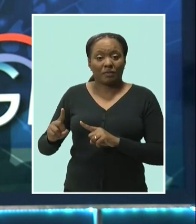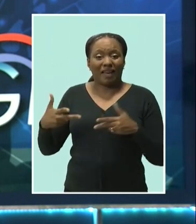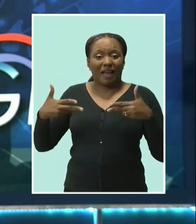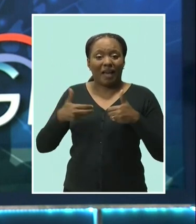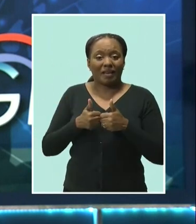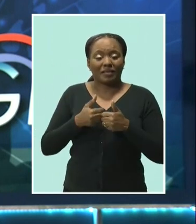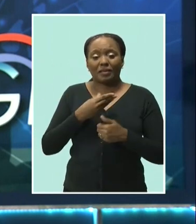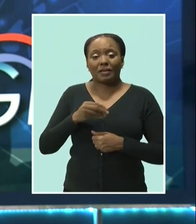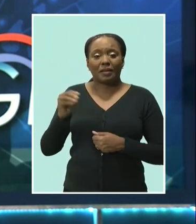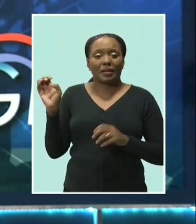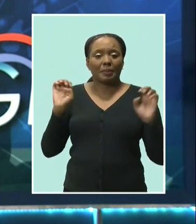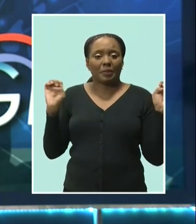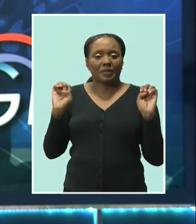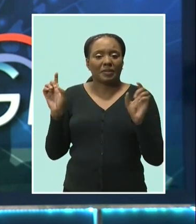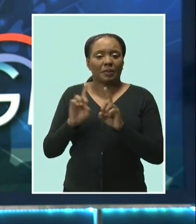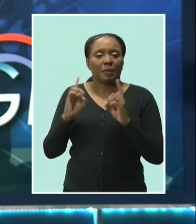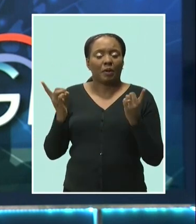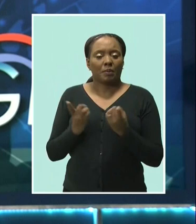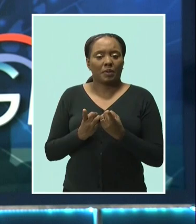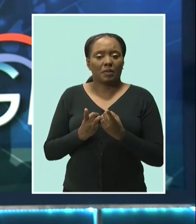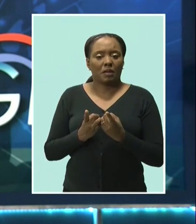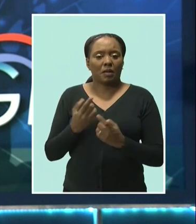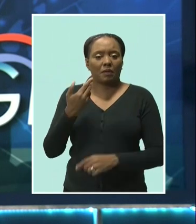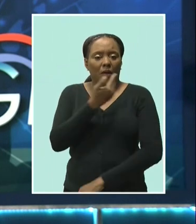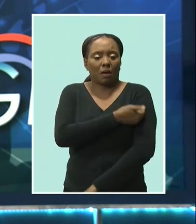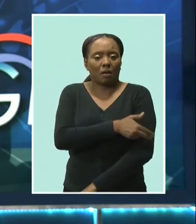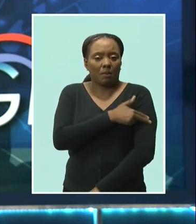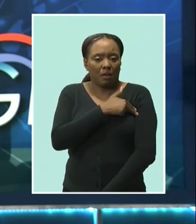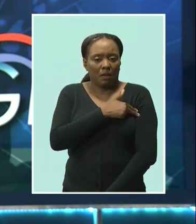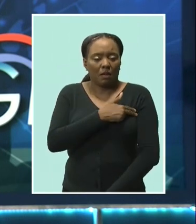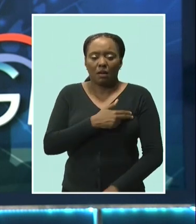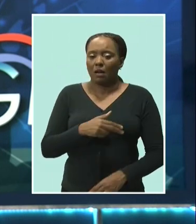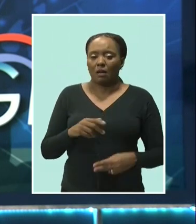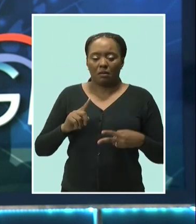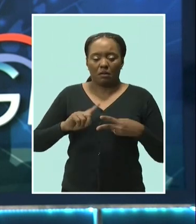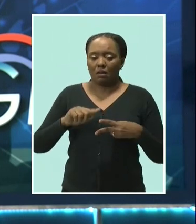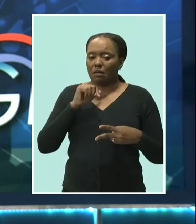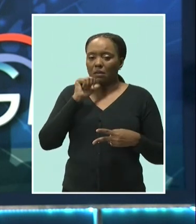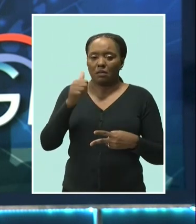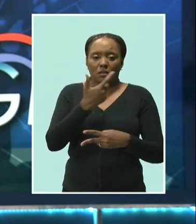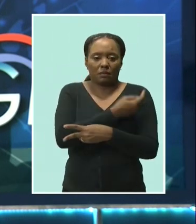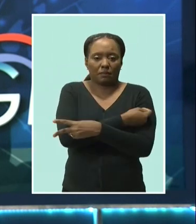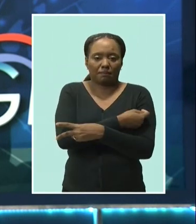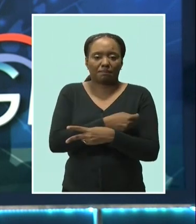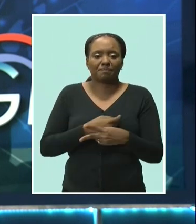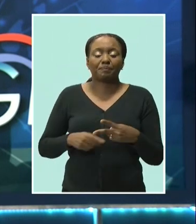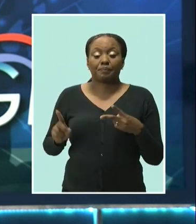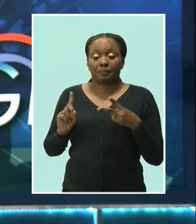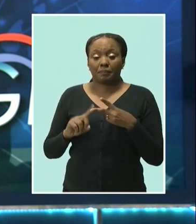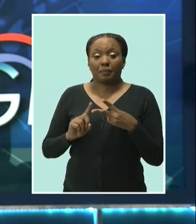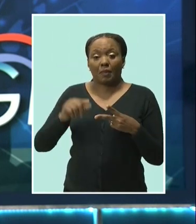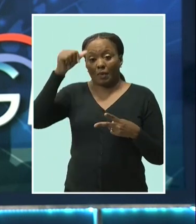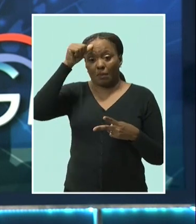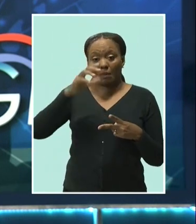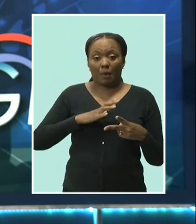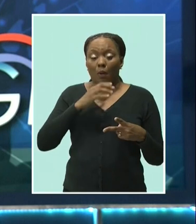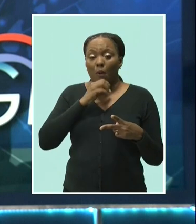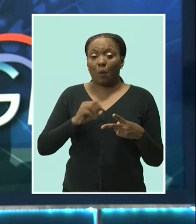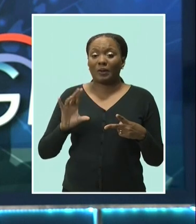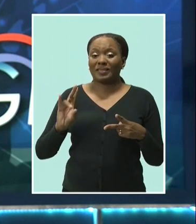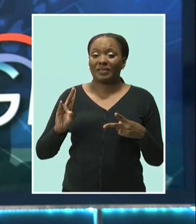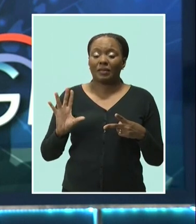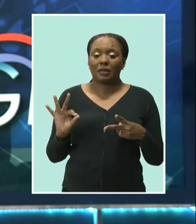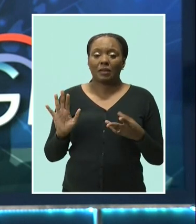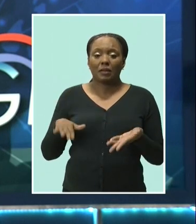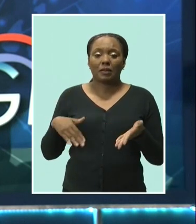7th, at the Accident and Emergency Department of the Queen Elizabeth Hospital. He was unvaccinated. Additionally, a